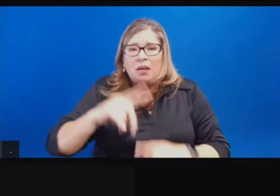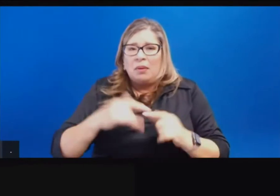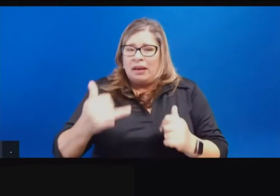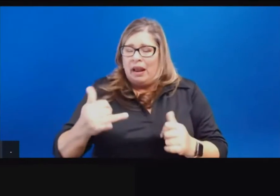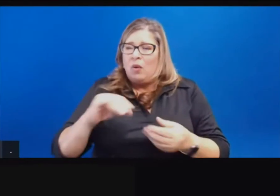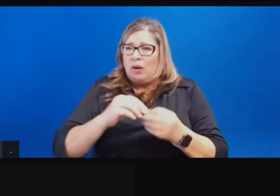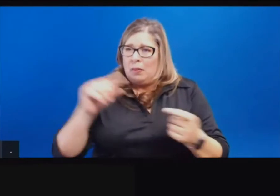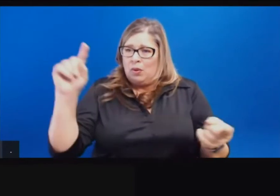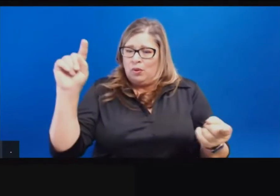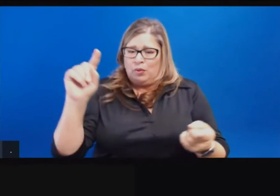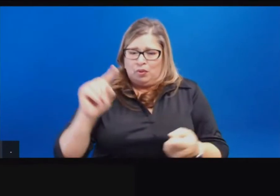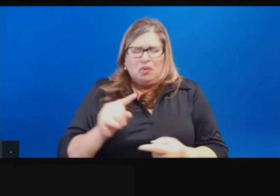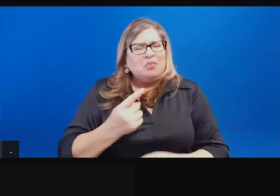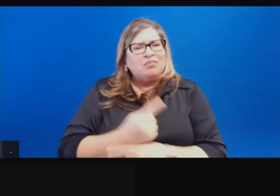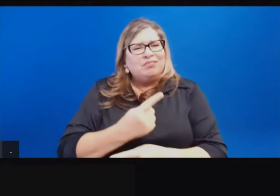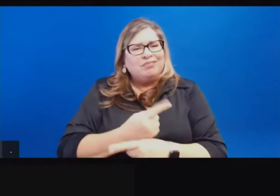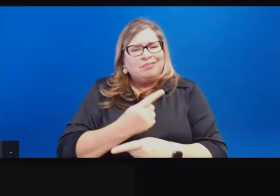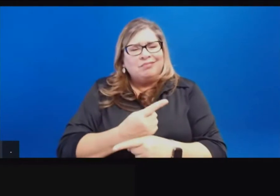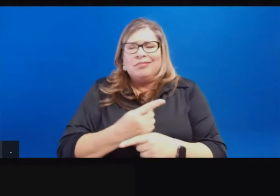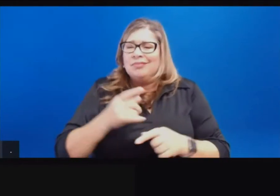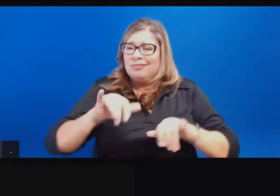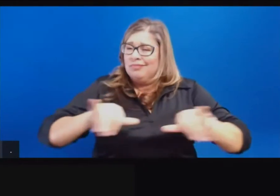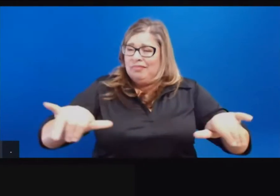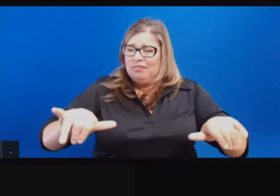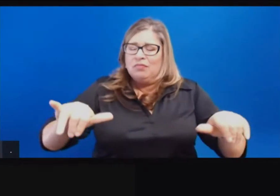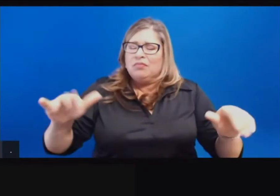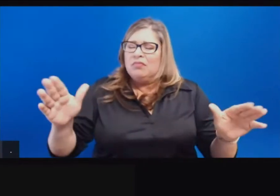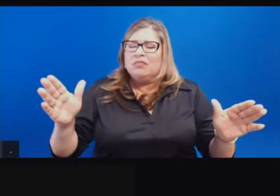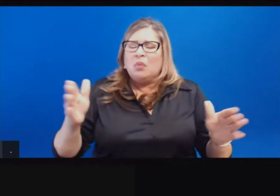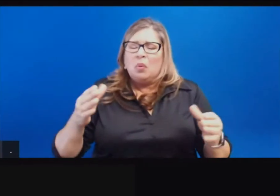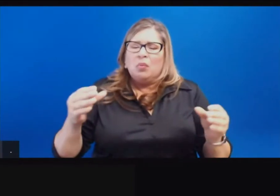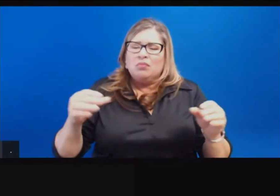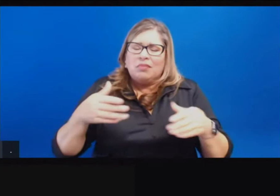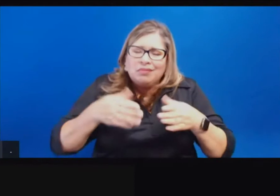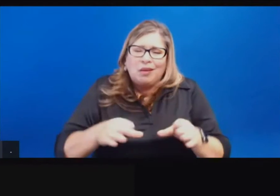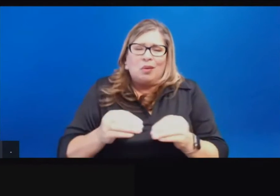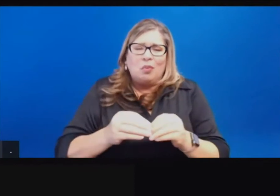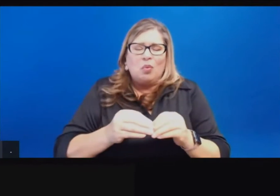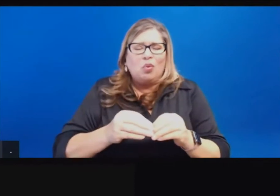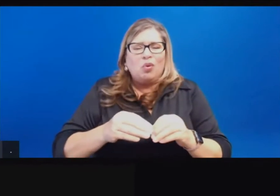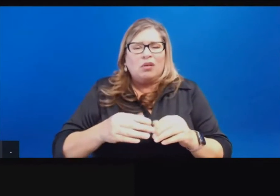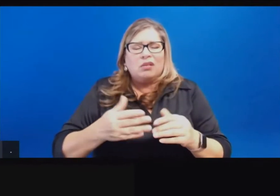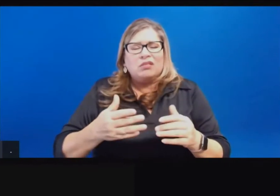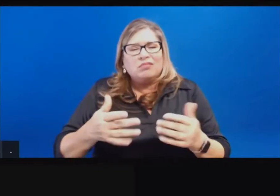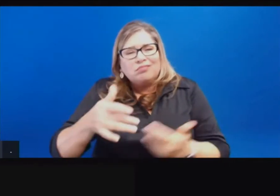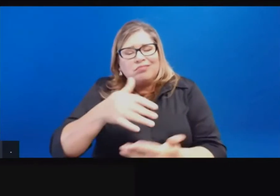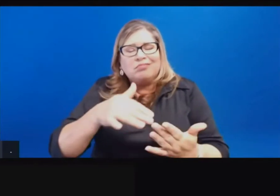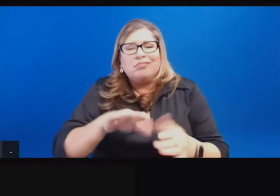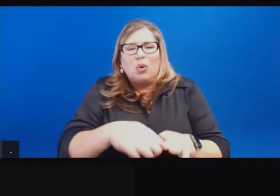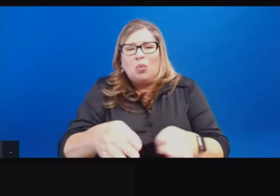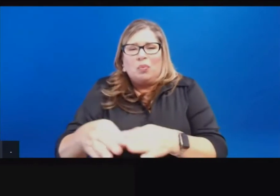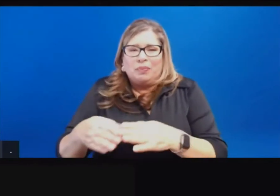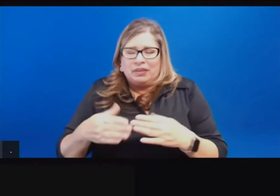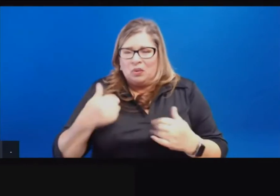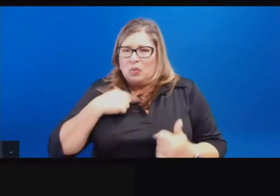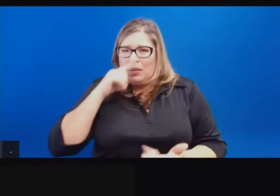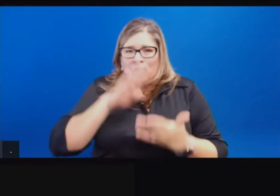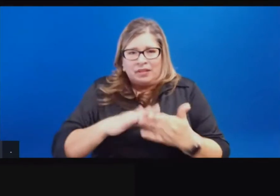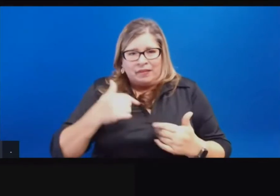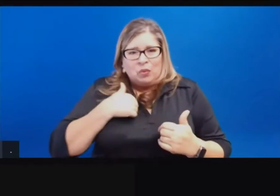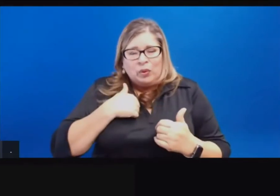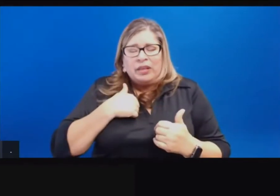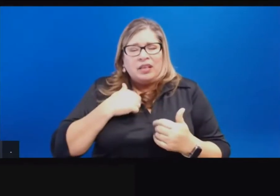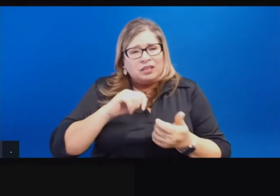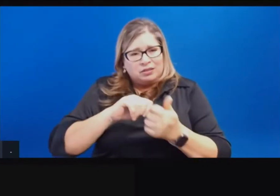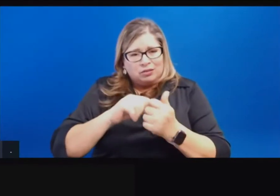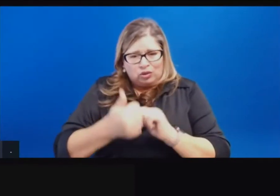anticipating this, we believe that we lifted it at the right time. Again, this was not